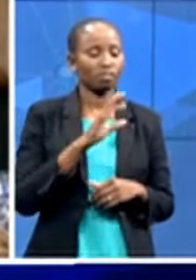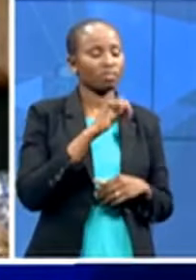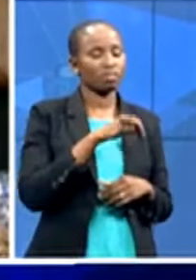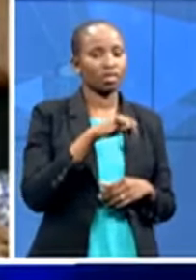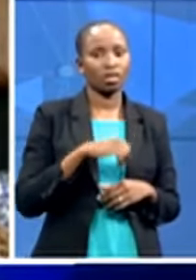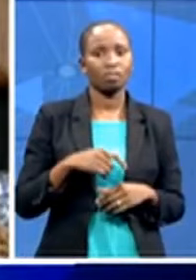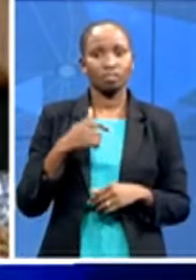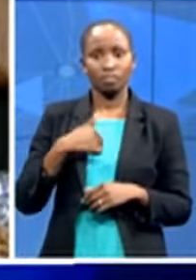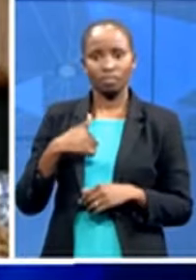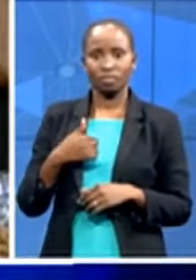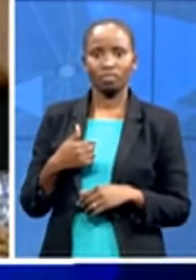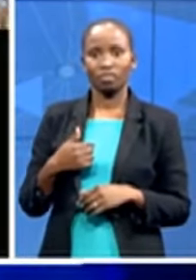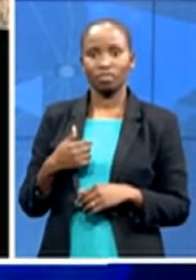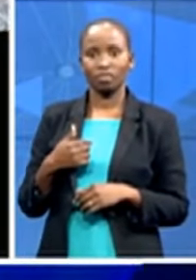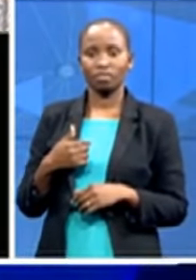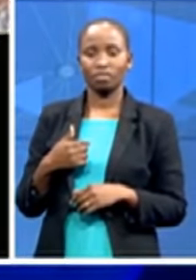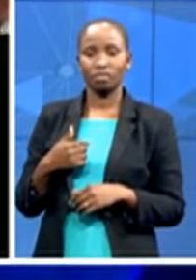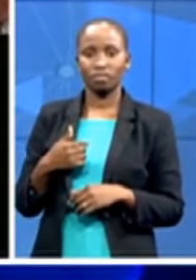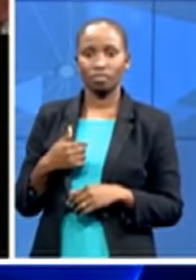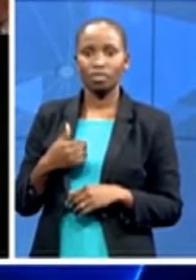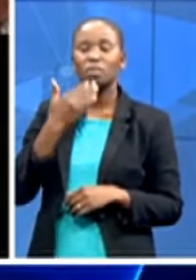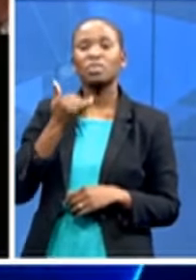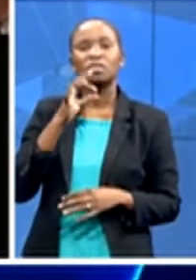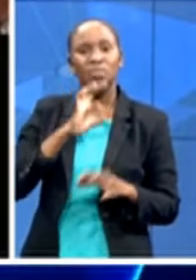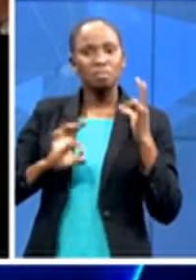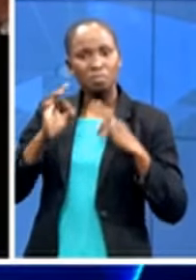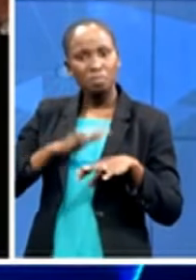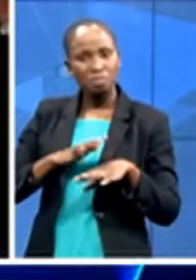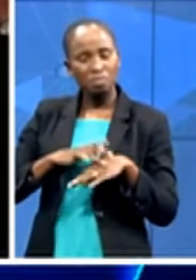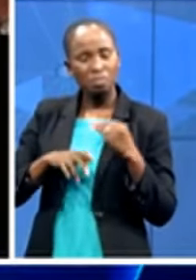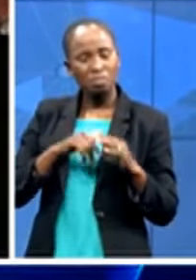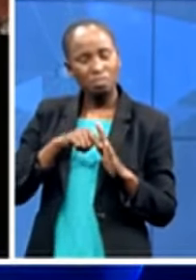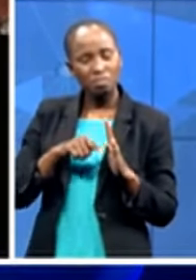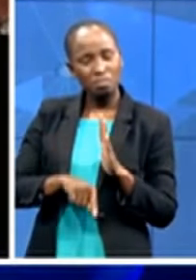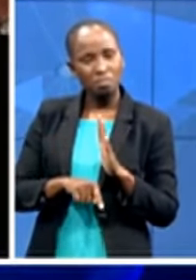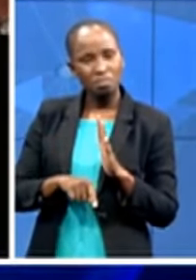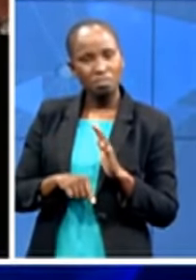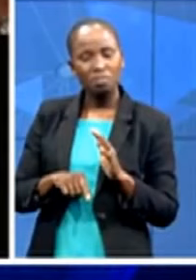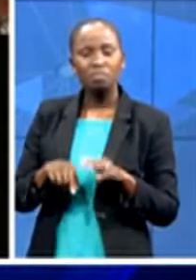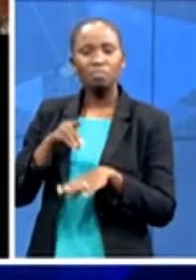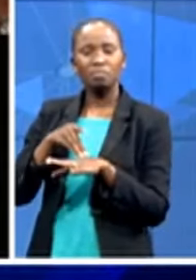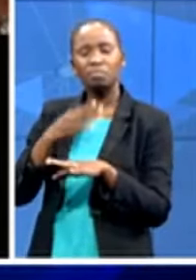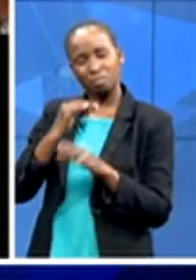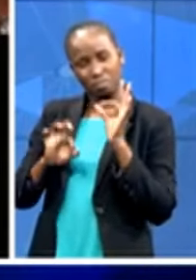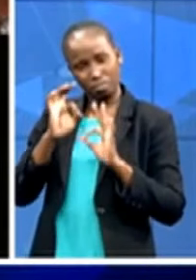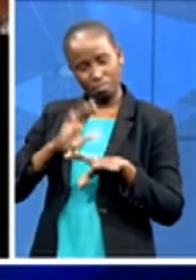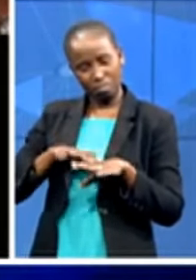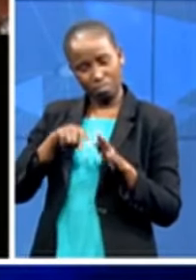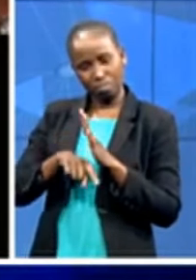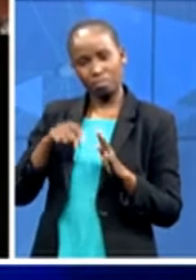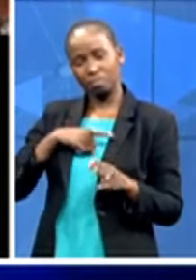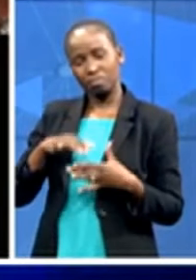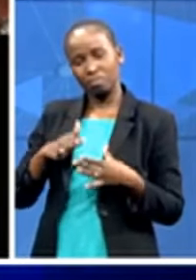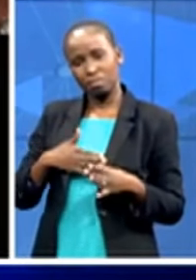tell us about it because uh dr inisov tell us about it because uh the minute you are tested positive